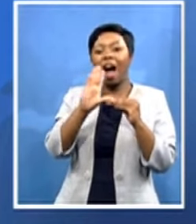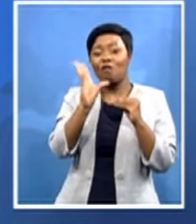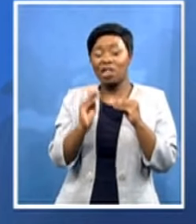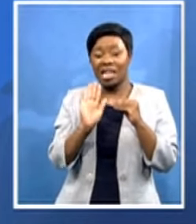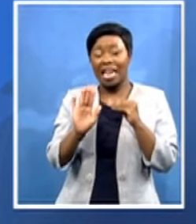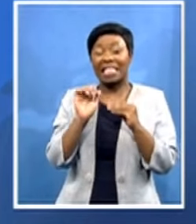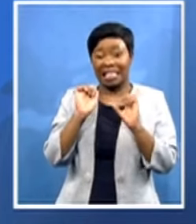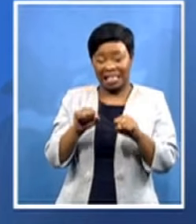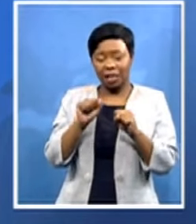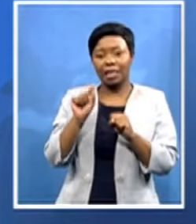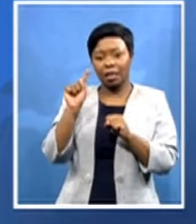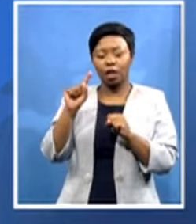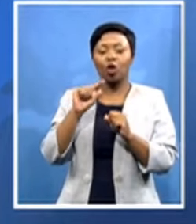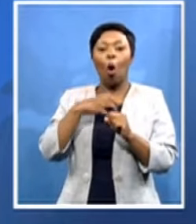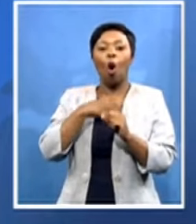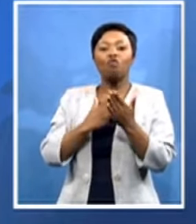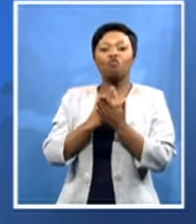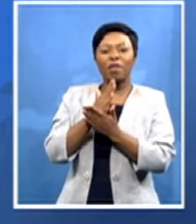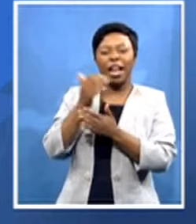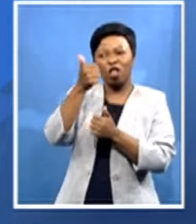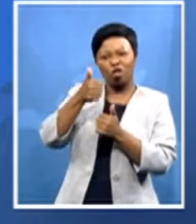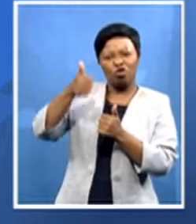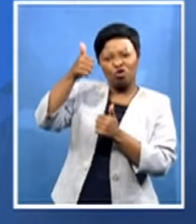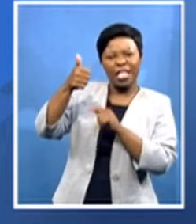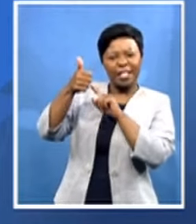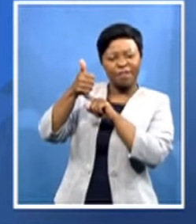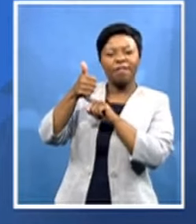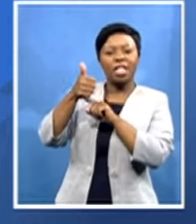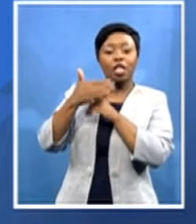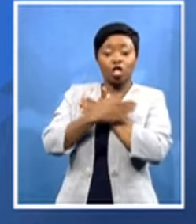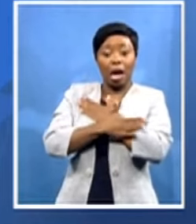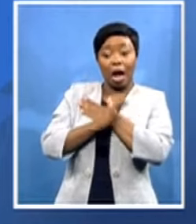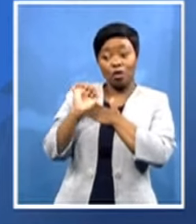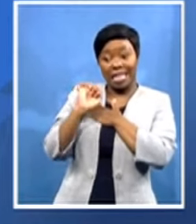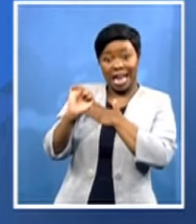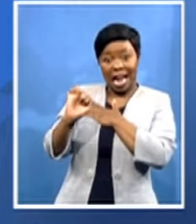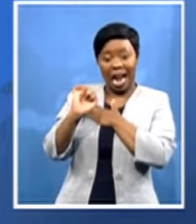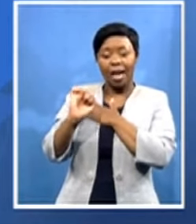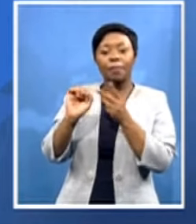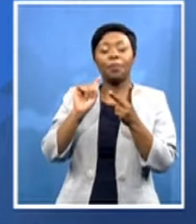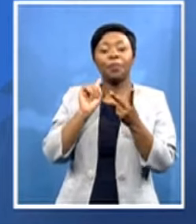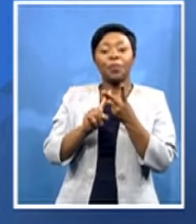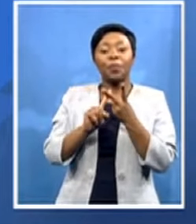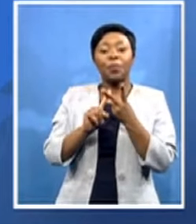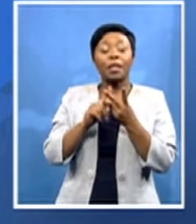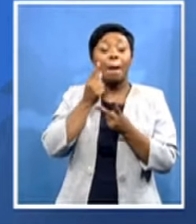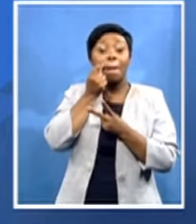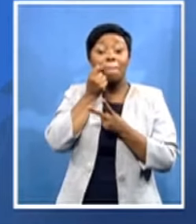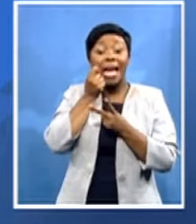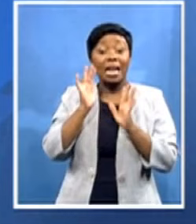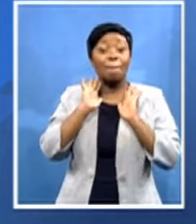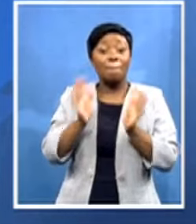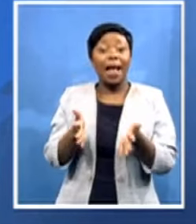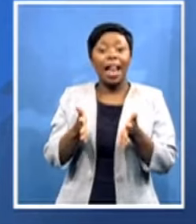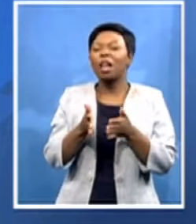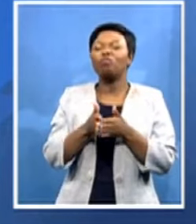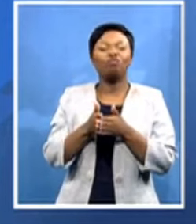chief in his country and the chief not only being a name but he uh it is what